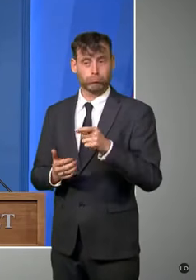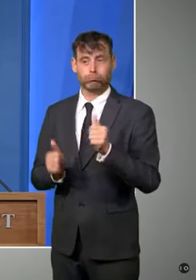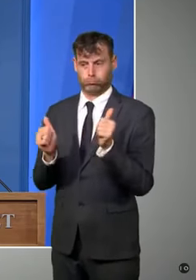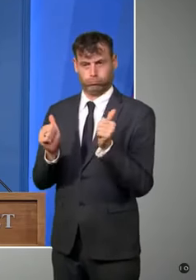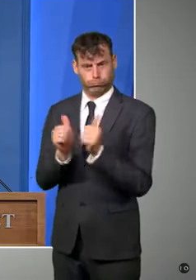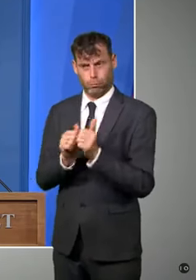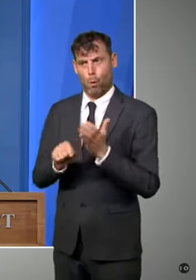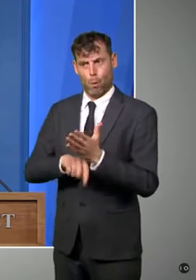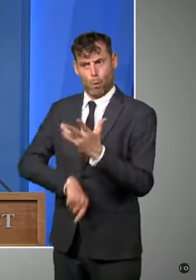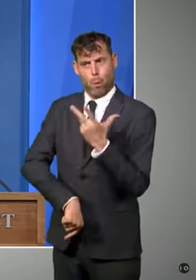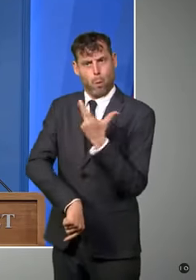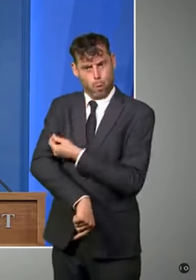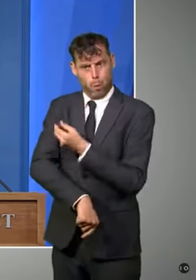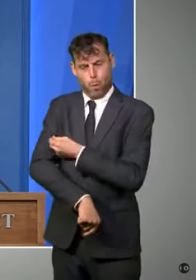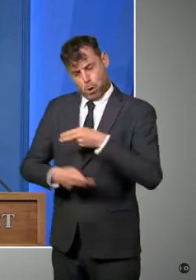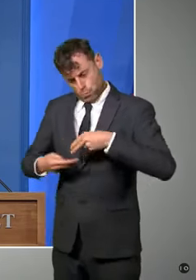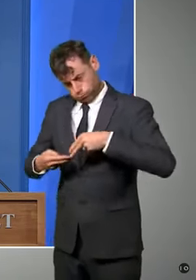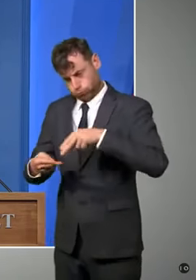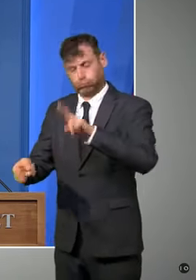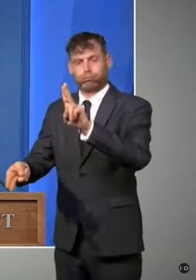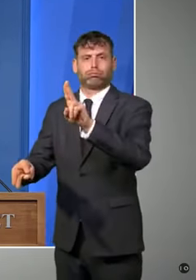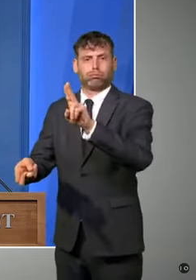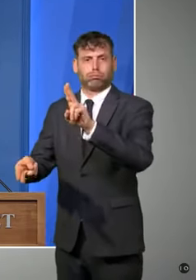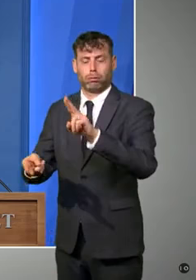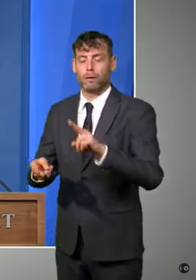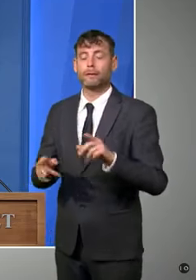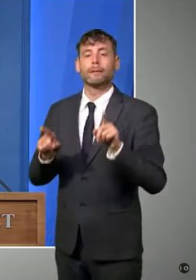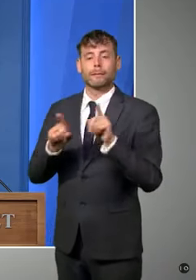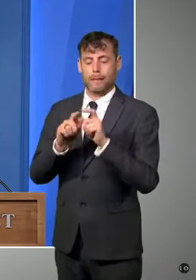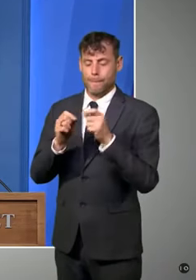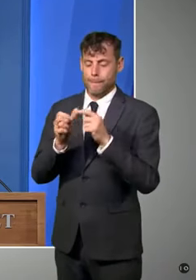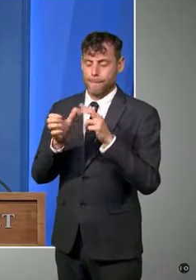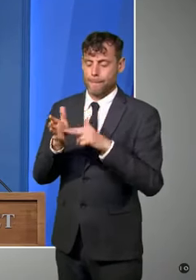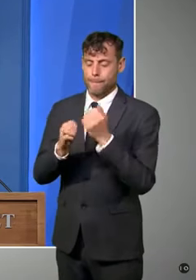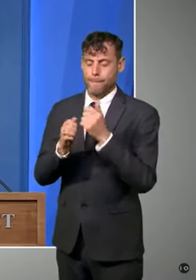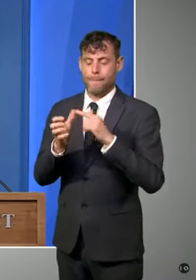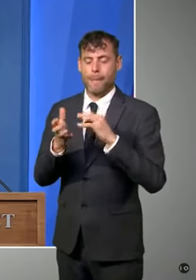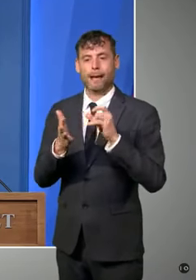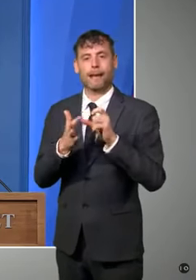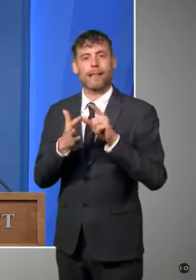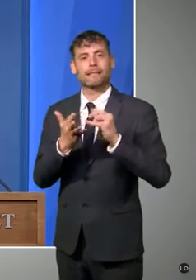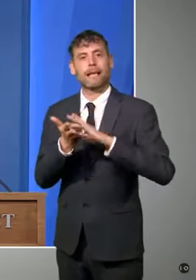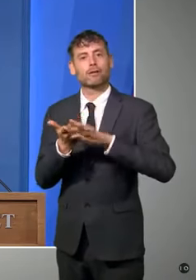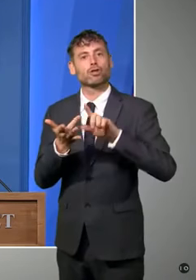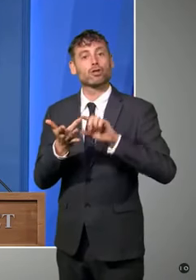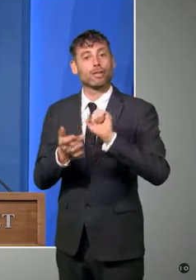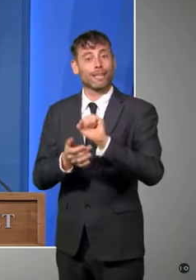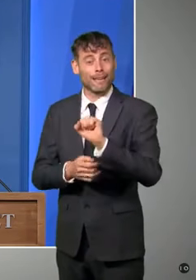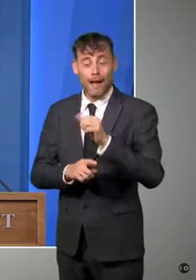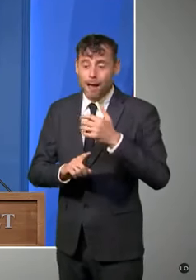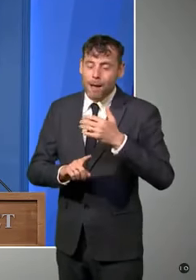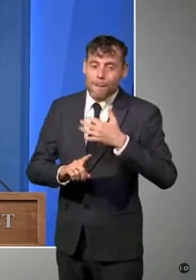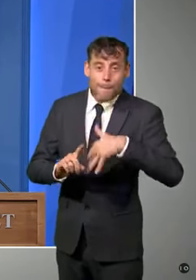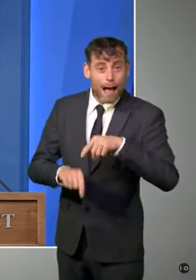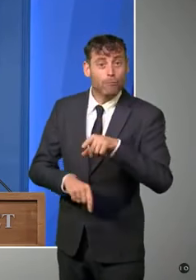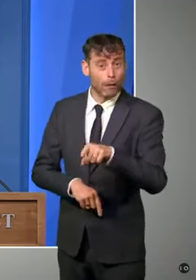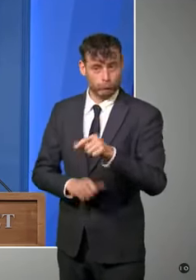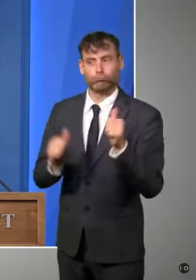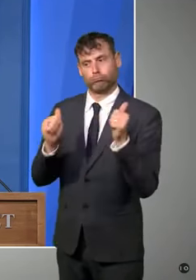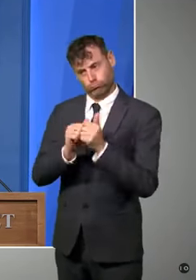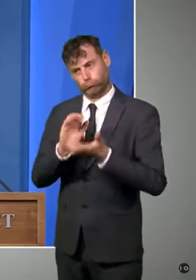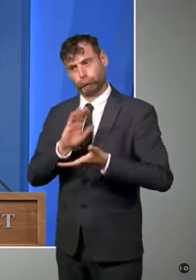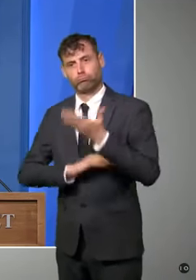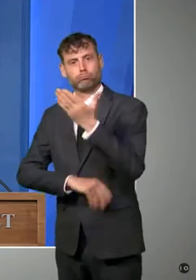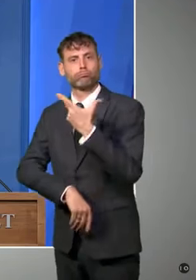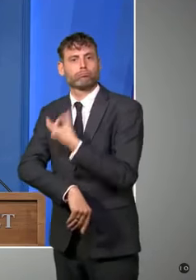taking up the vaccine from a Bangladeshi background. The progress is a direct result of a combination of NHS teams who